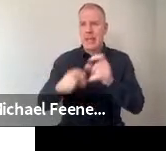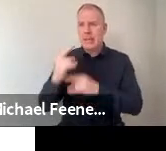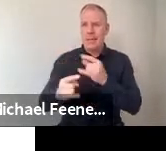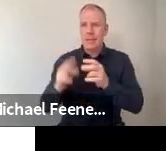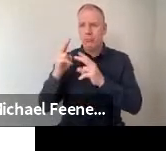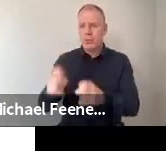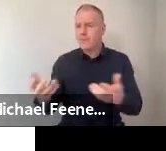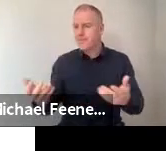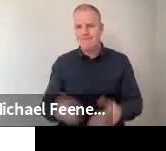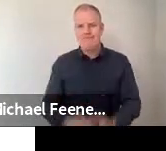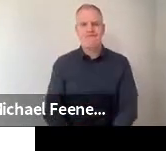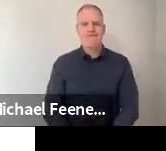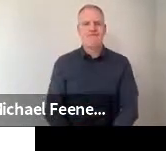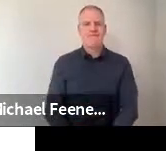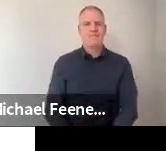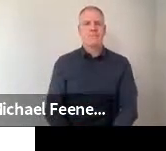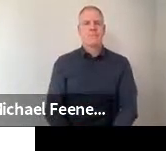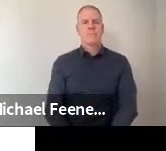how science develops.